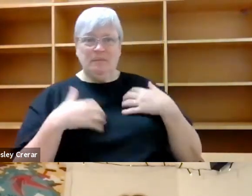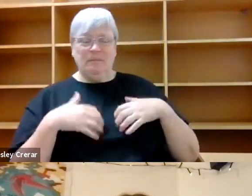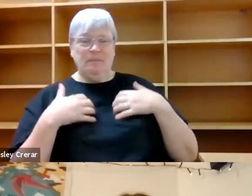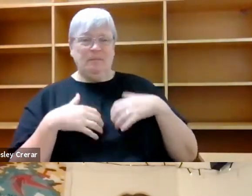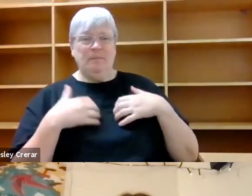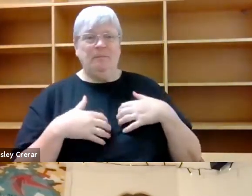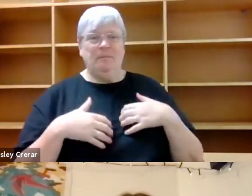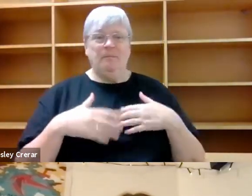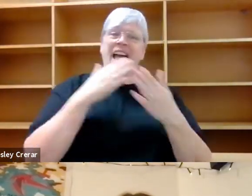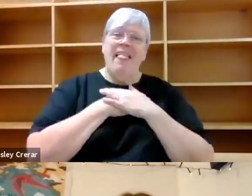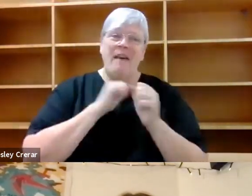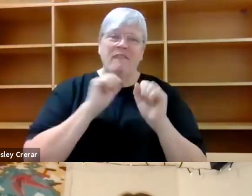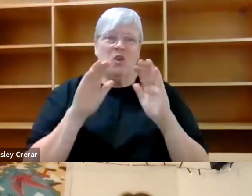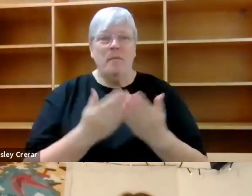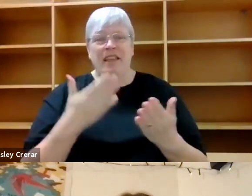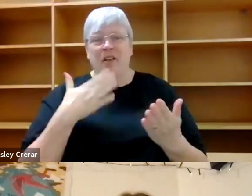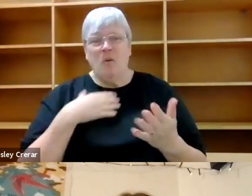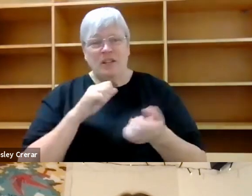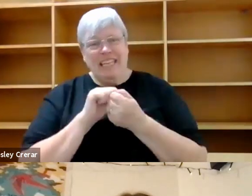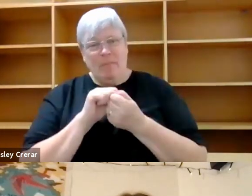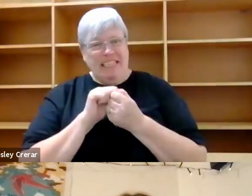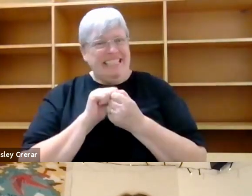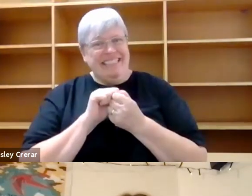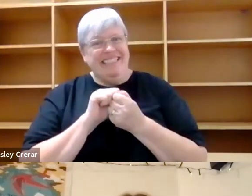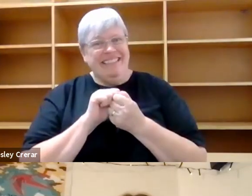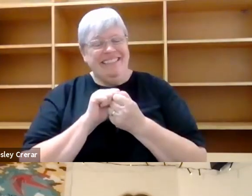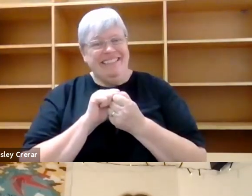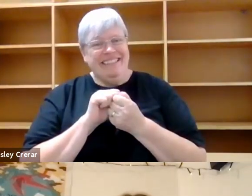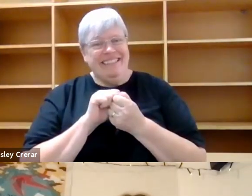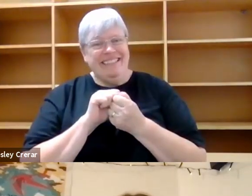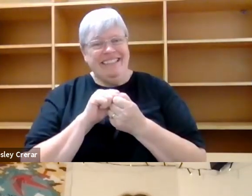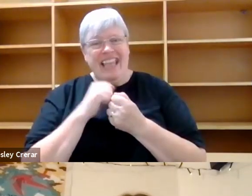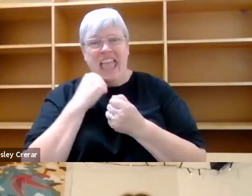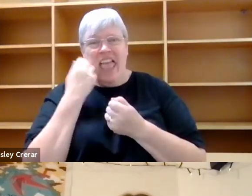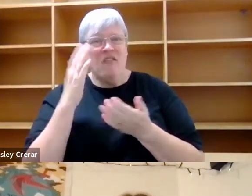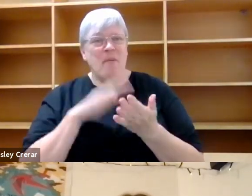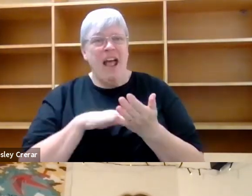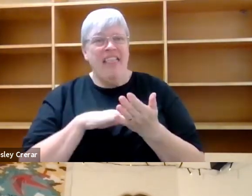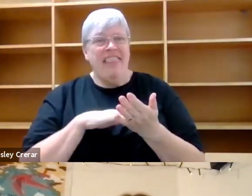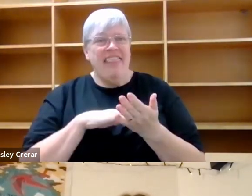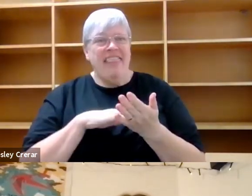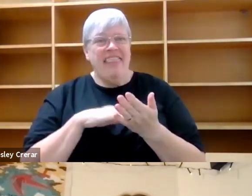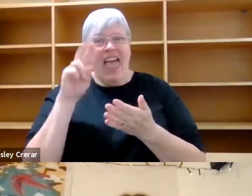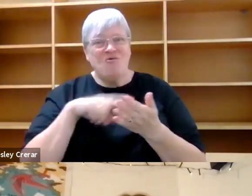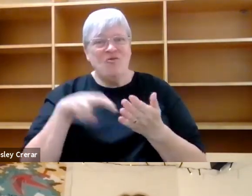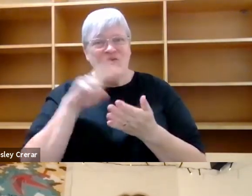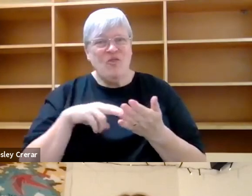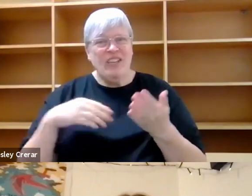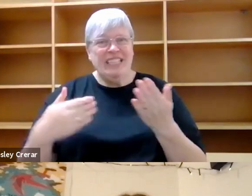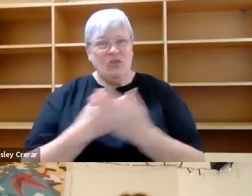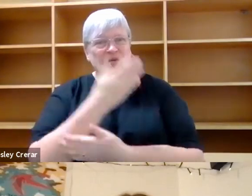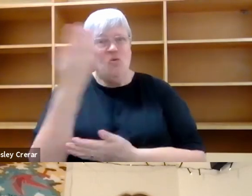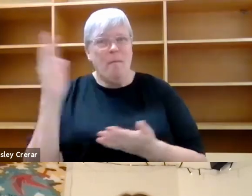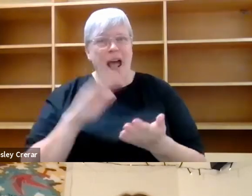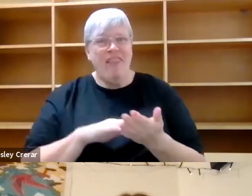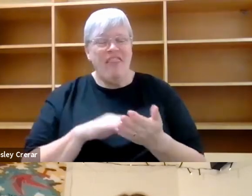yeah, I really love it. And now it's, I want to like keep it by my bedside so that when I come to every month I can read, um, read, read with